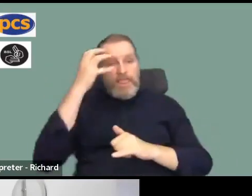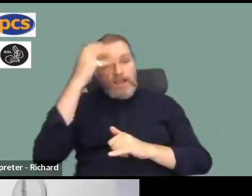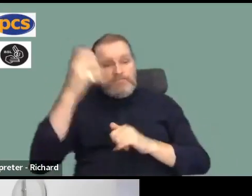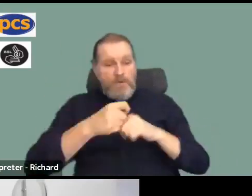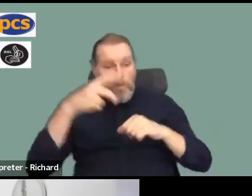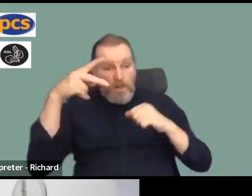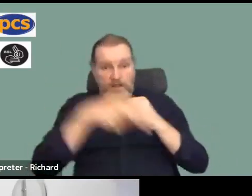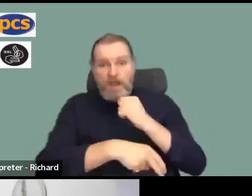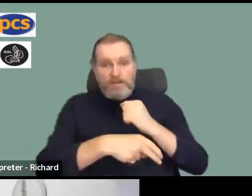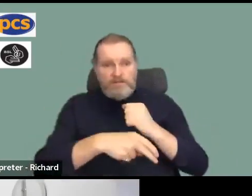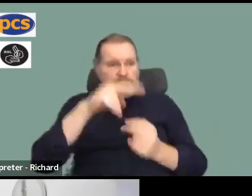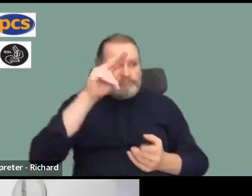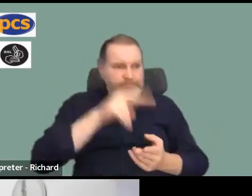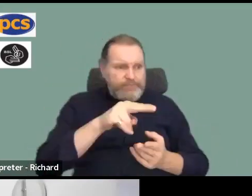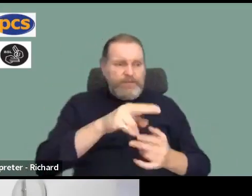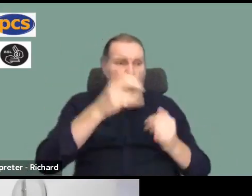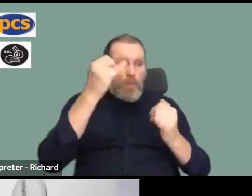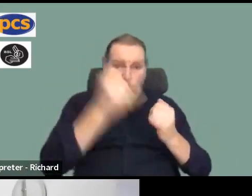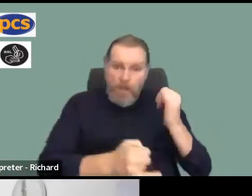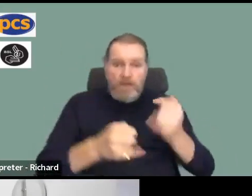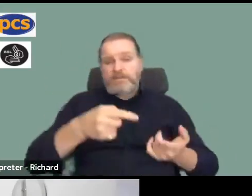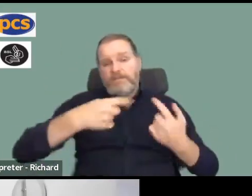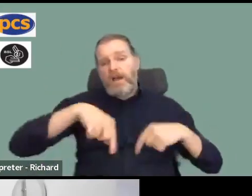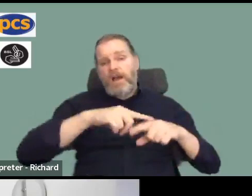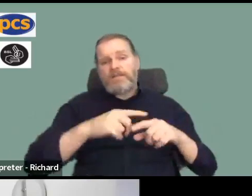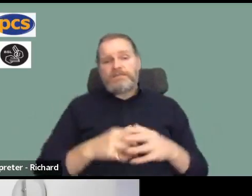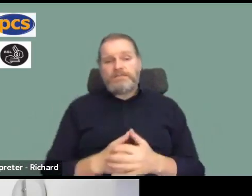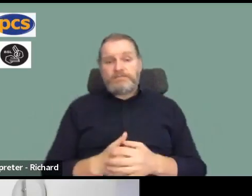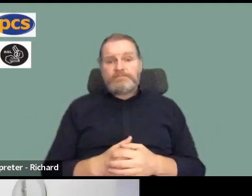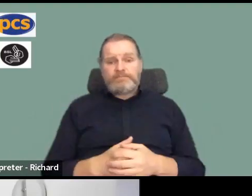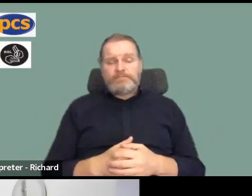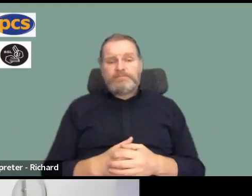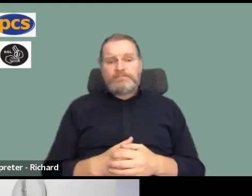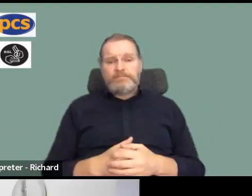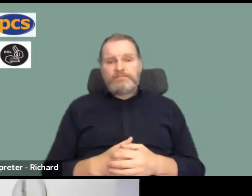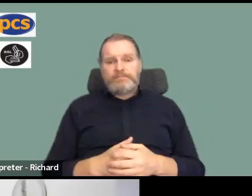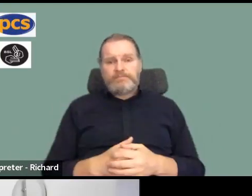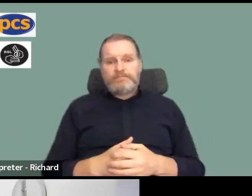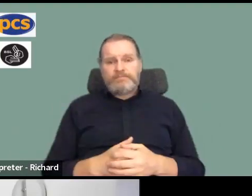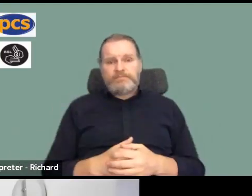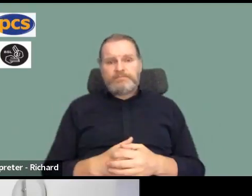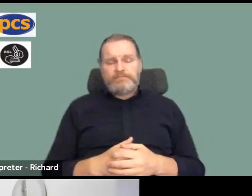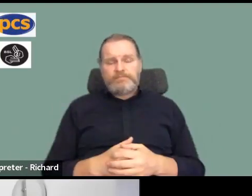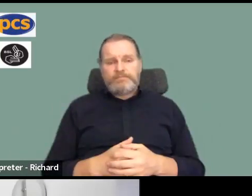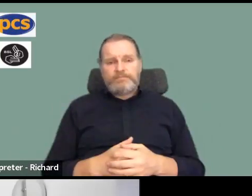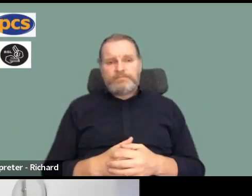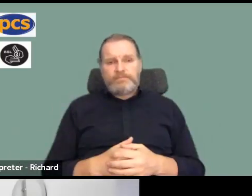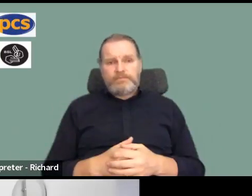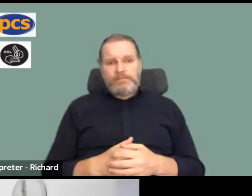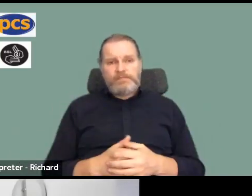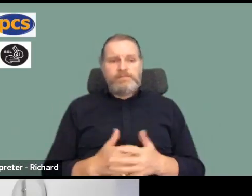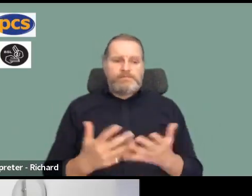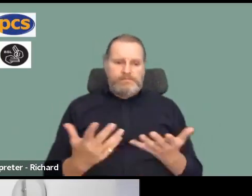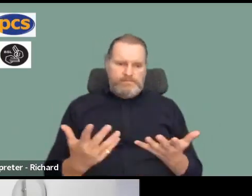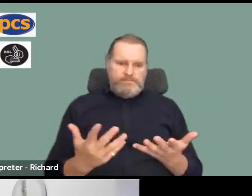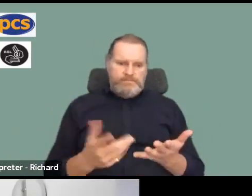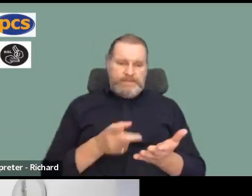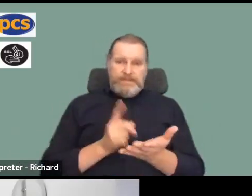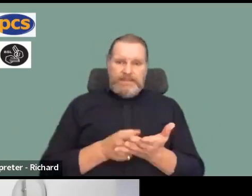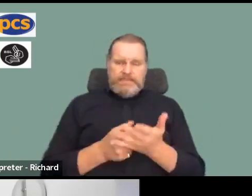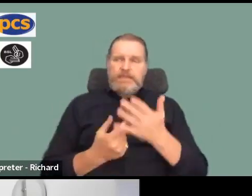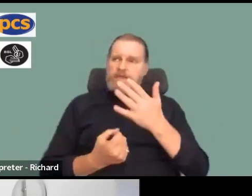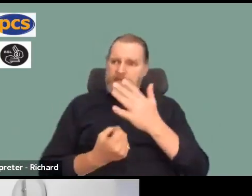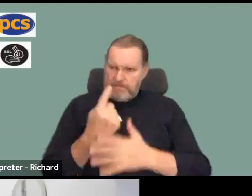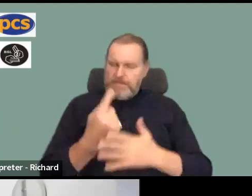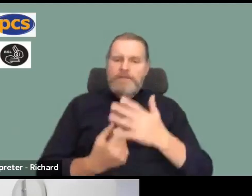so much at stake. And I think that's really coming across really well. It's obviously a recurring theme here about